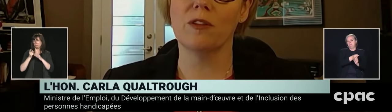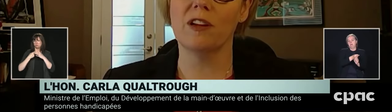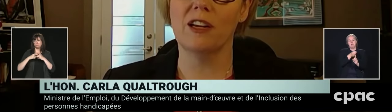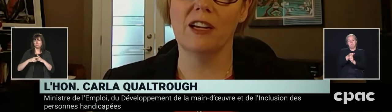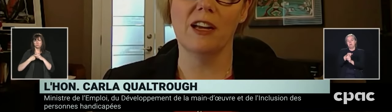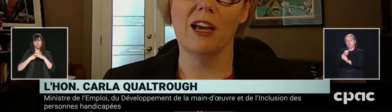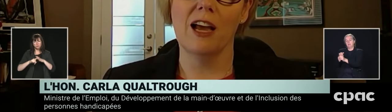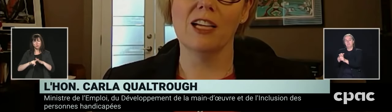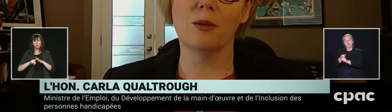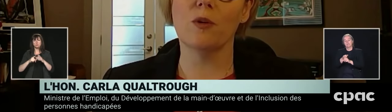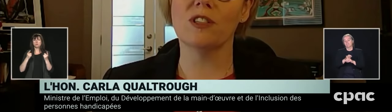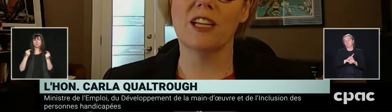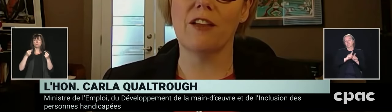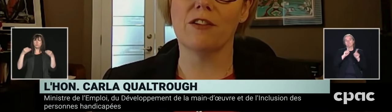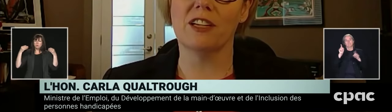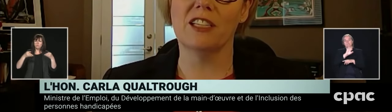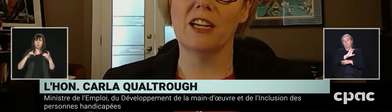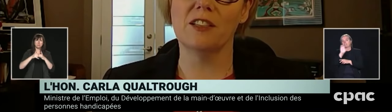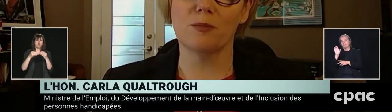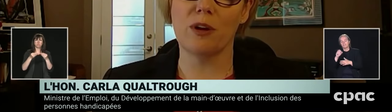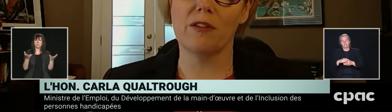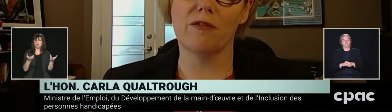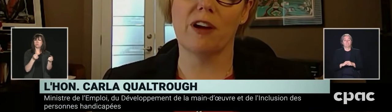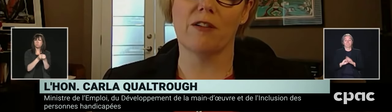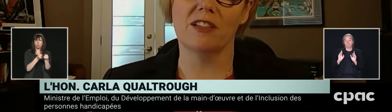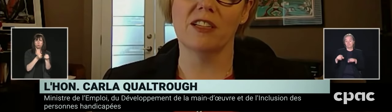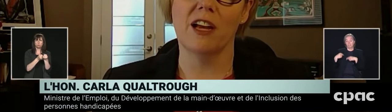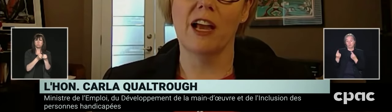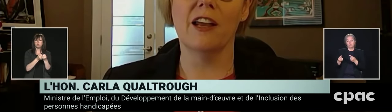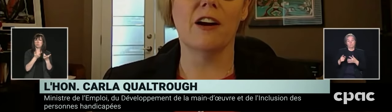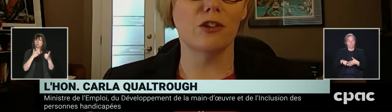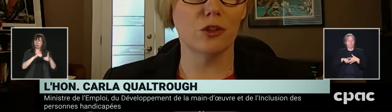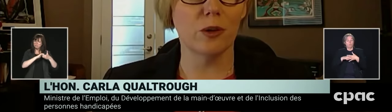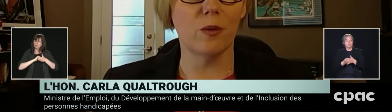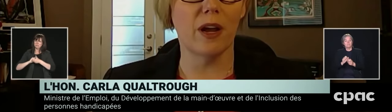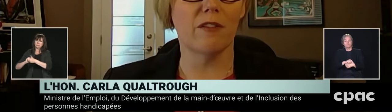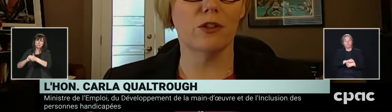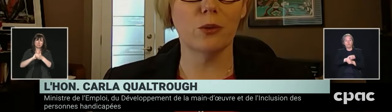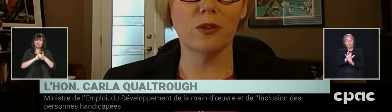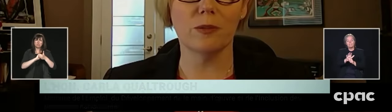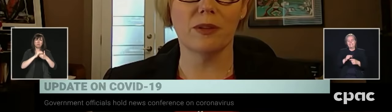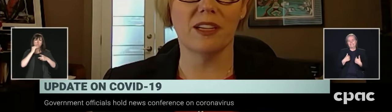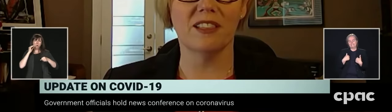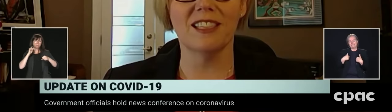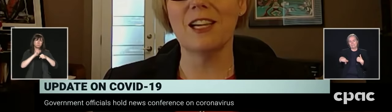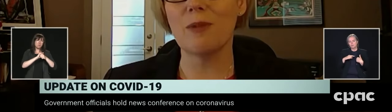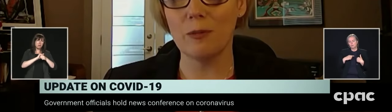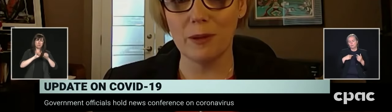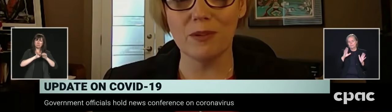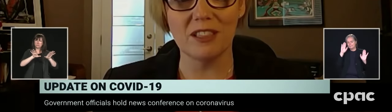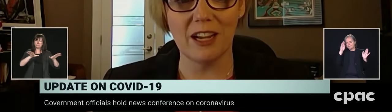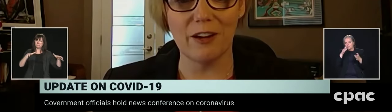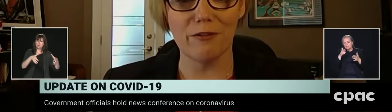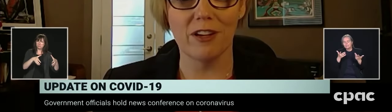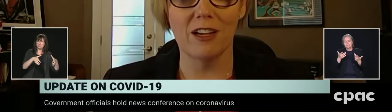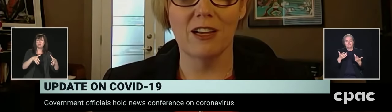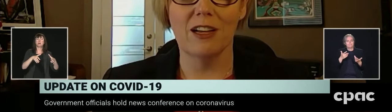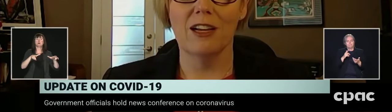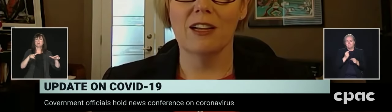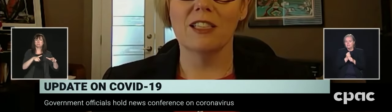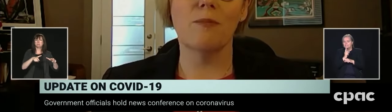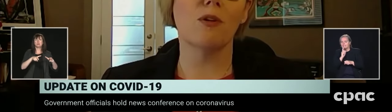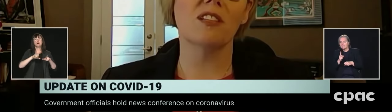with the support they need as we work together to continue the spread of the virus and on ensuring we have the tools in place to keep our people safe.